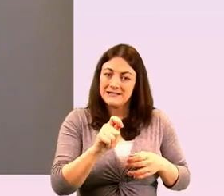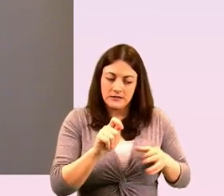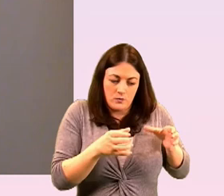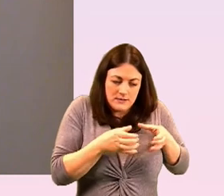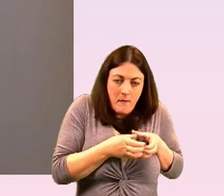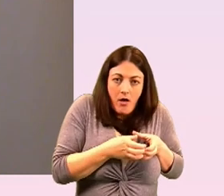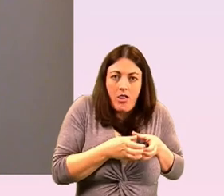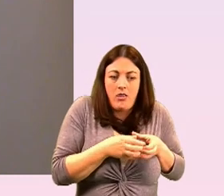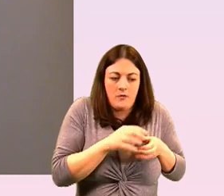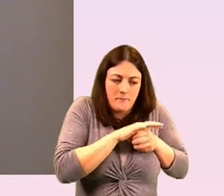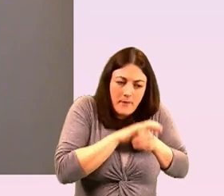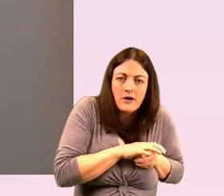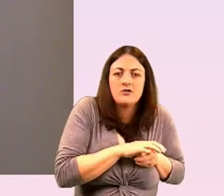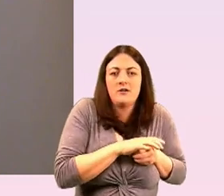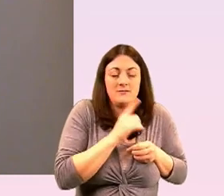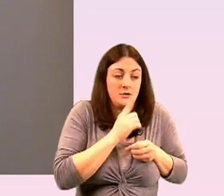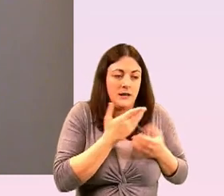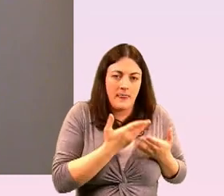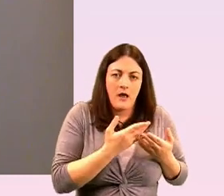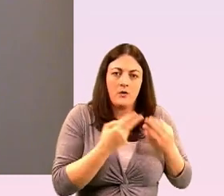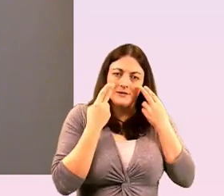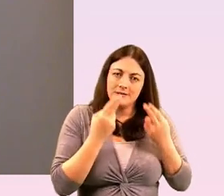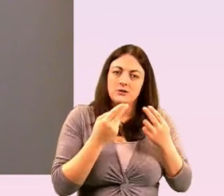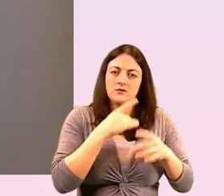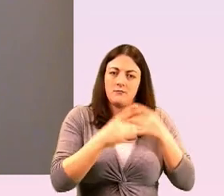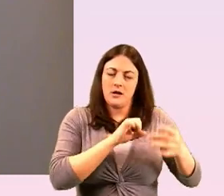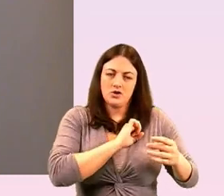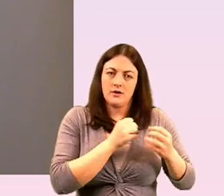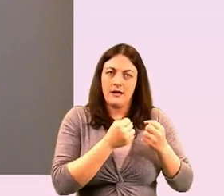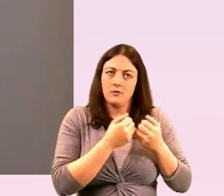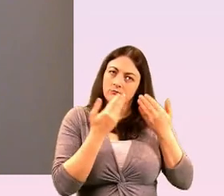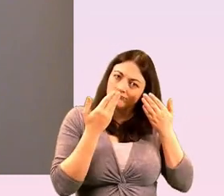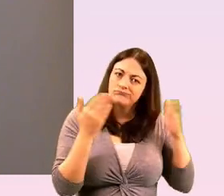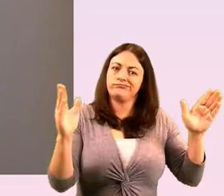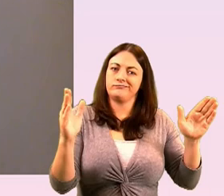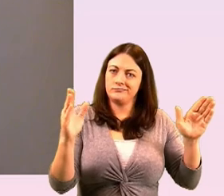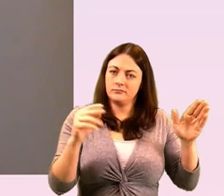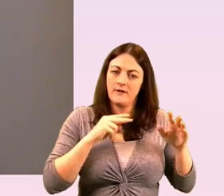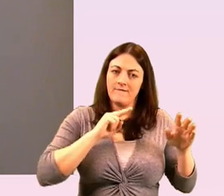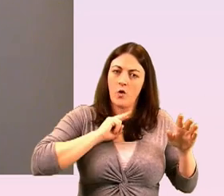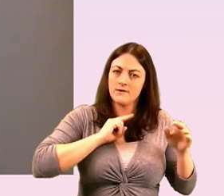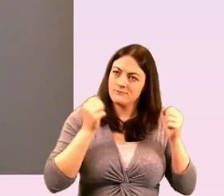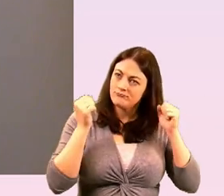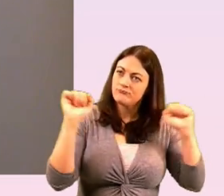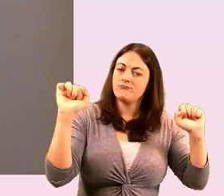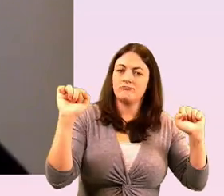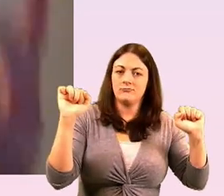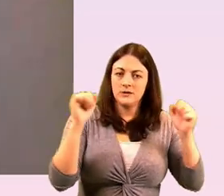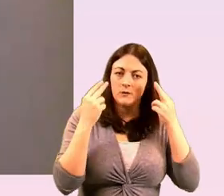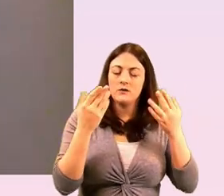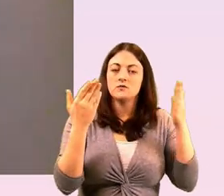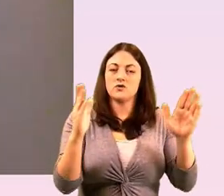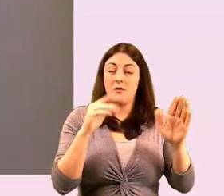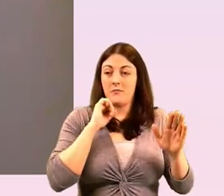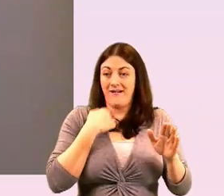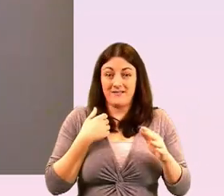for us to sustainably stick around so we can keep amplifying those voices because you know the mainstream